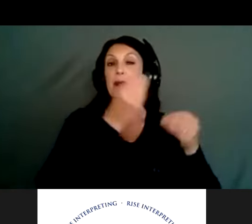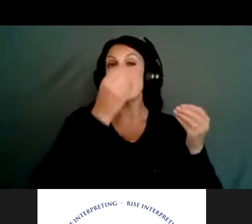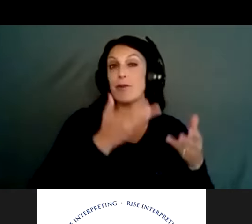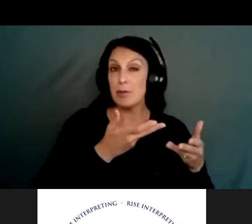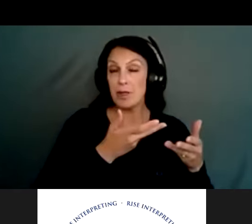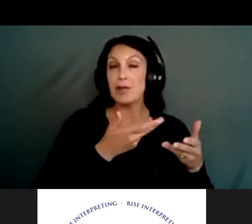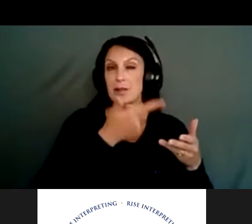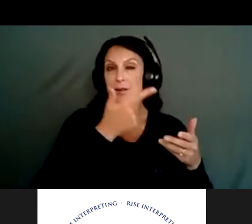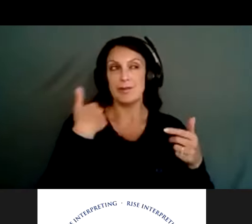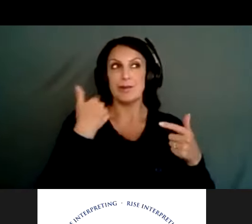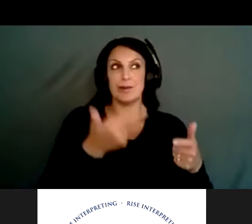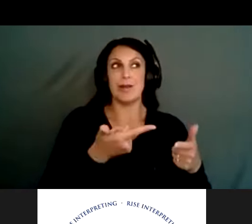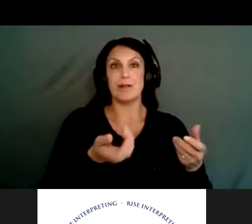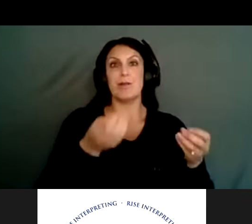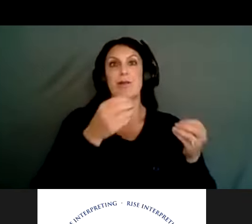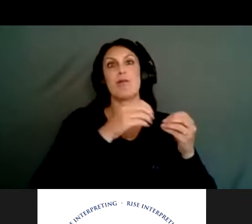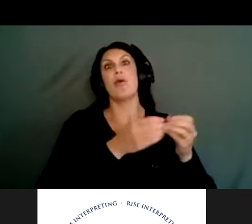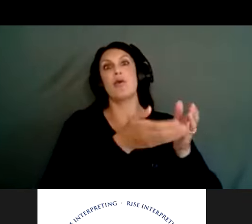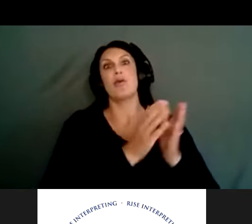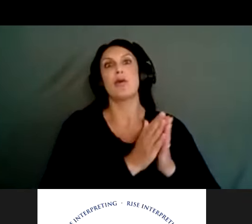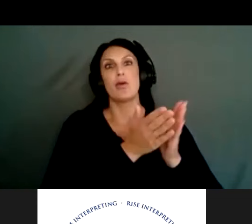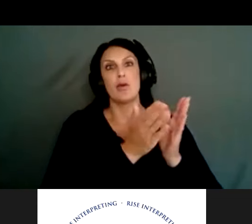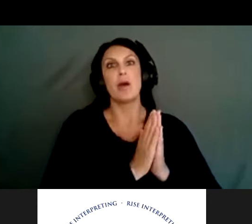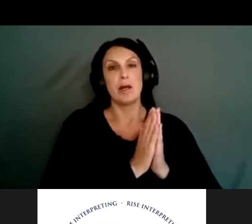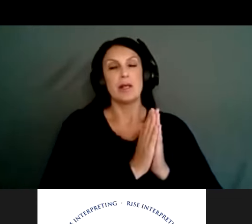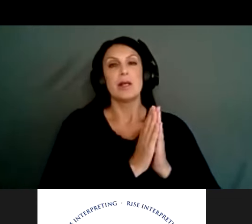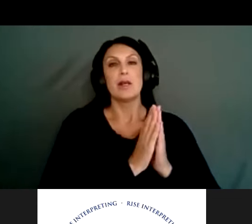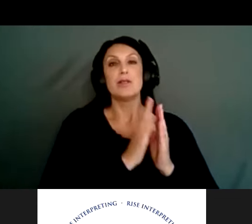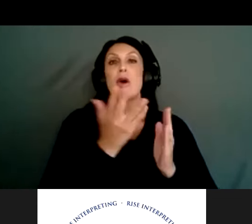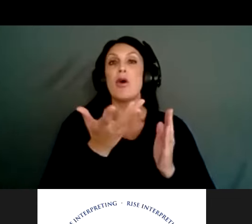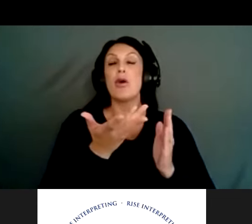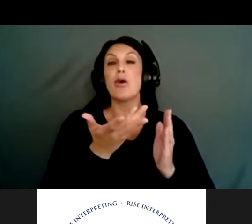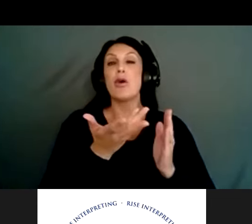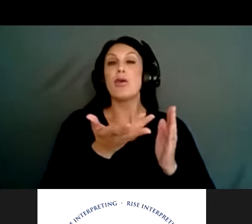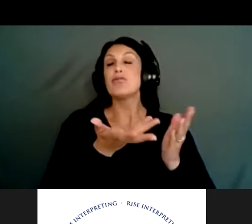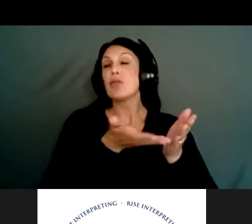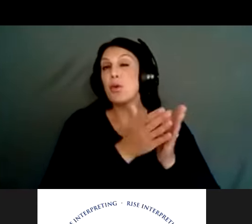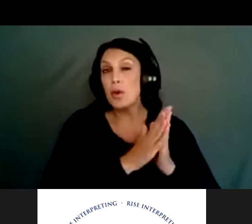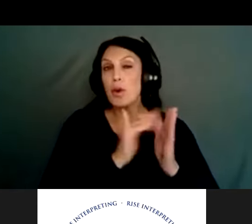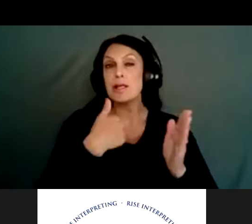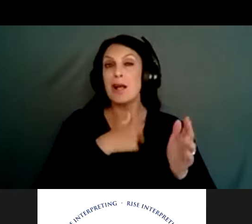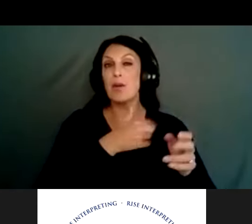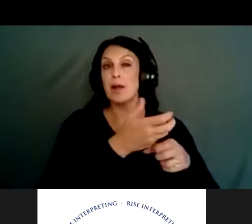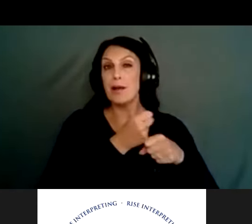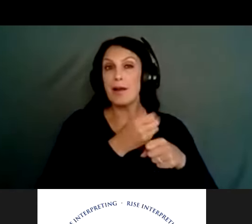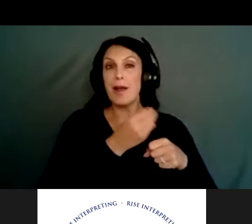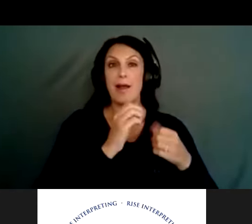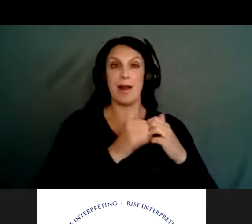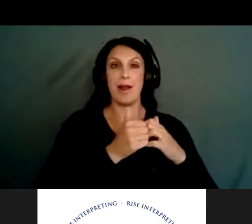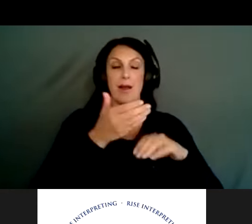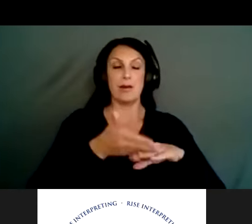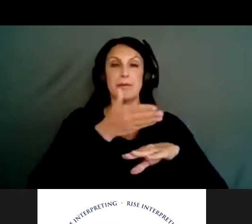there's a lot of requests coming from that. Um, but yeah, it's just talking about the requests that we get and how to better,